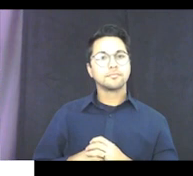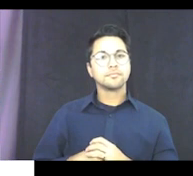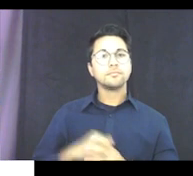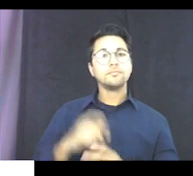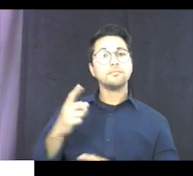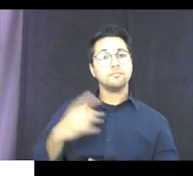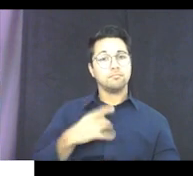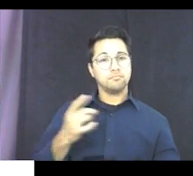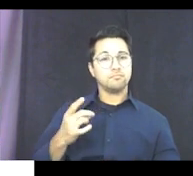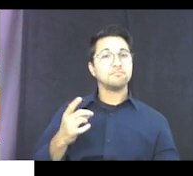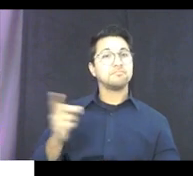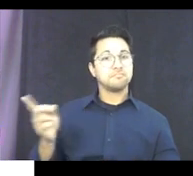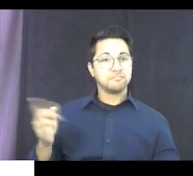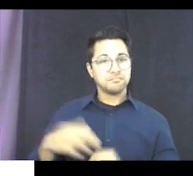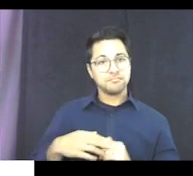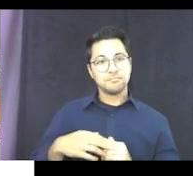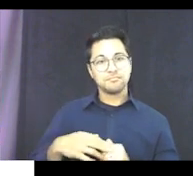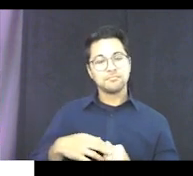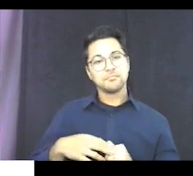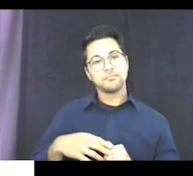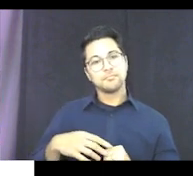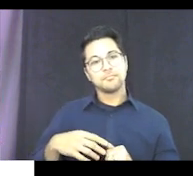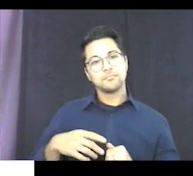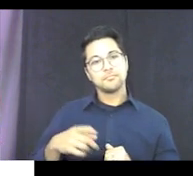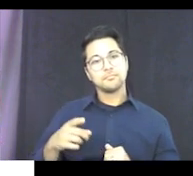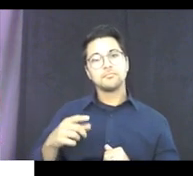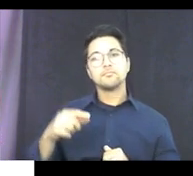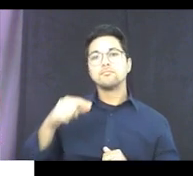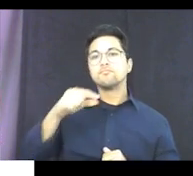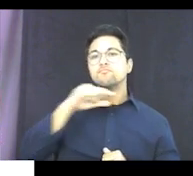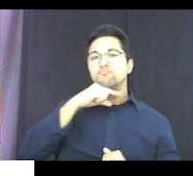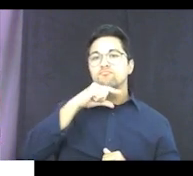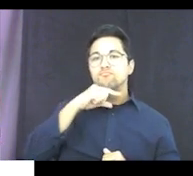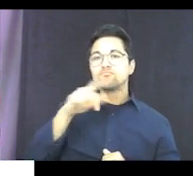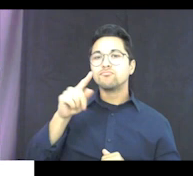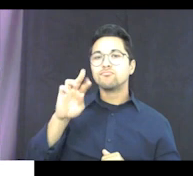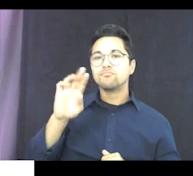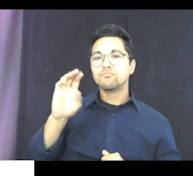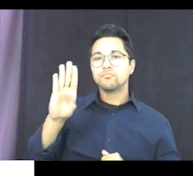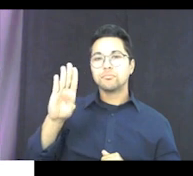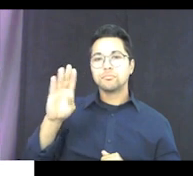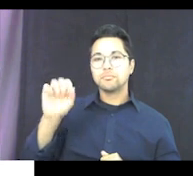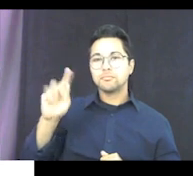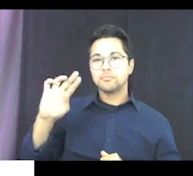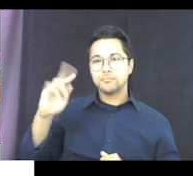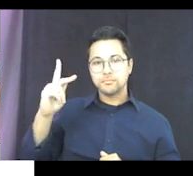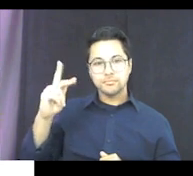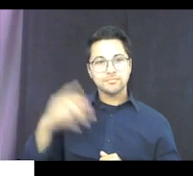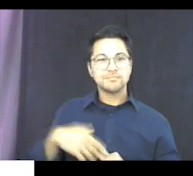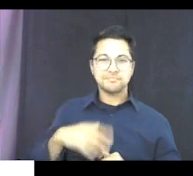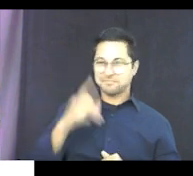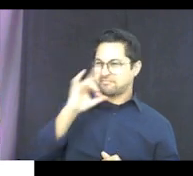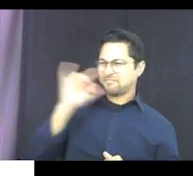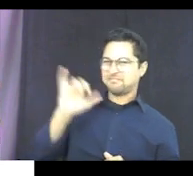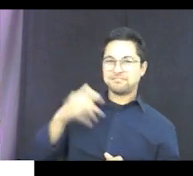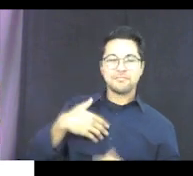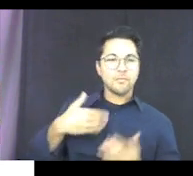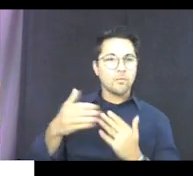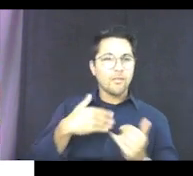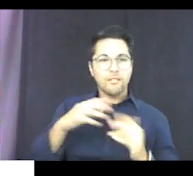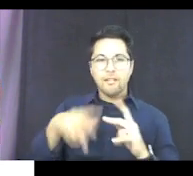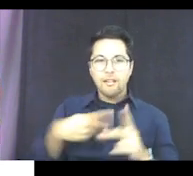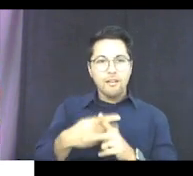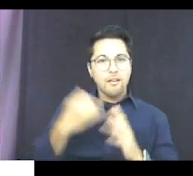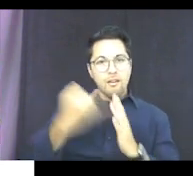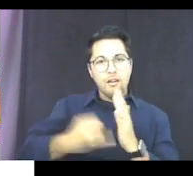The one I like to call the turkey drumstick because it kind of looks like that. You can take whatever type of art tool you